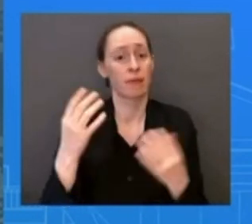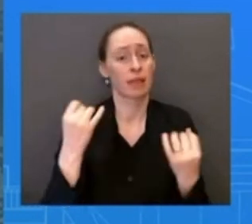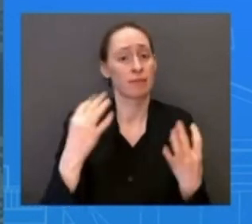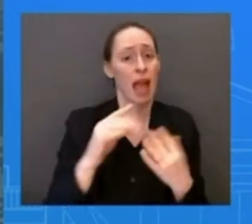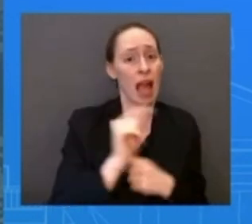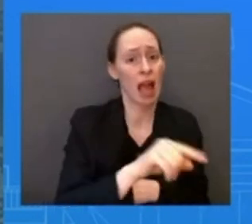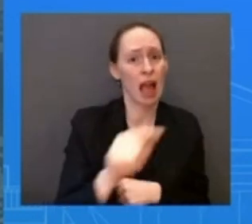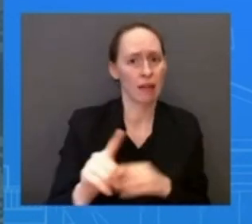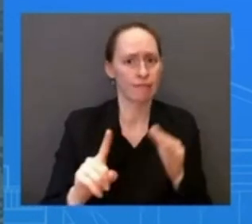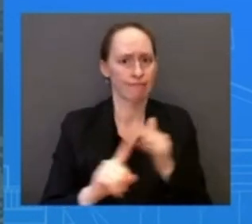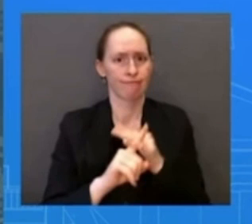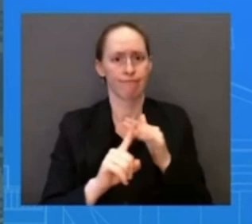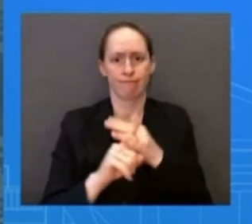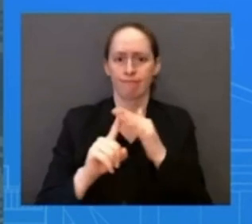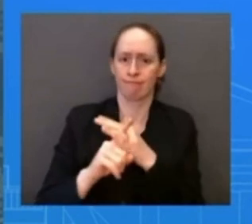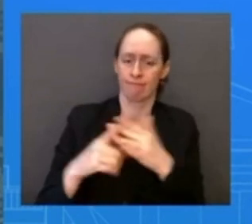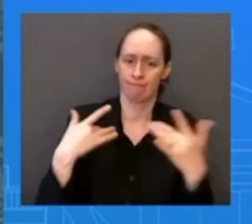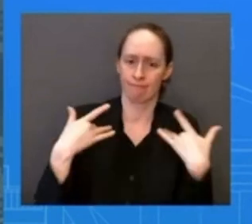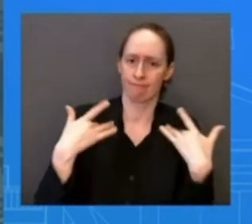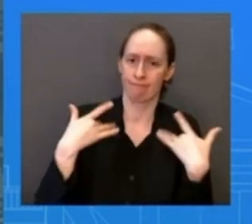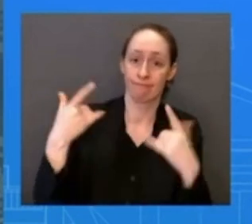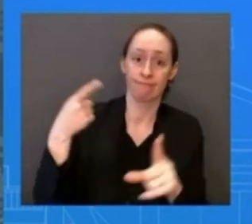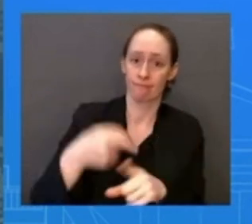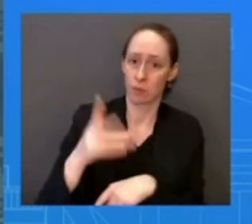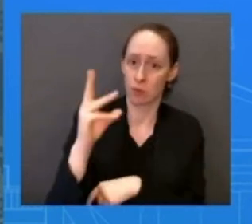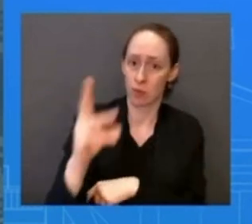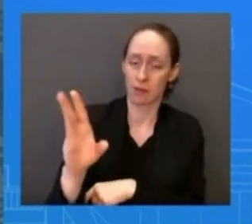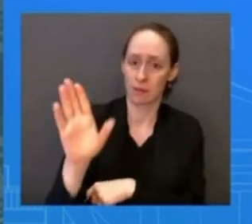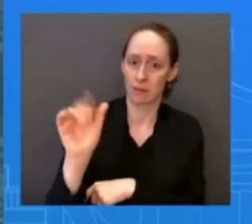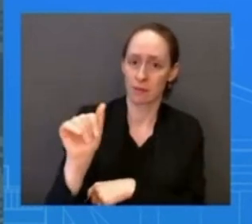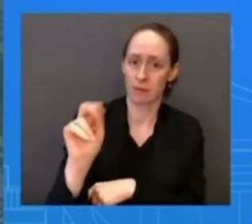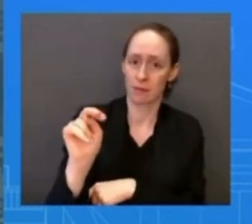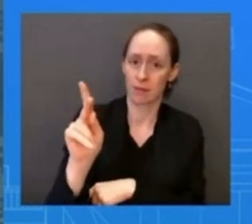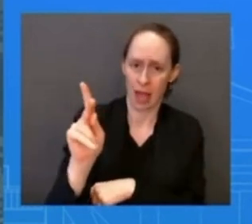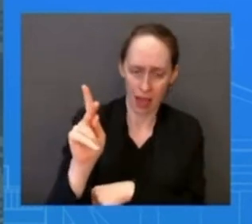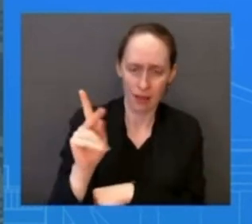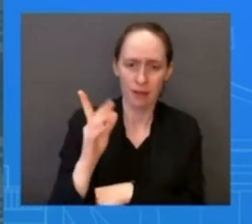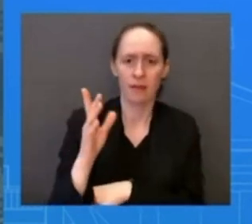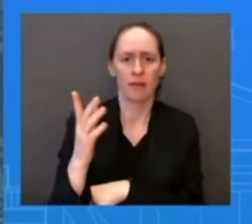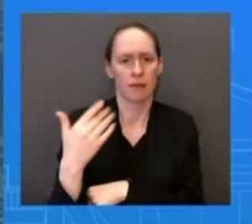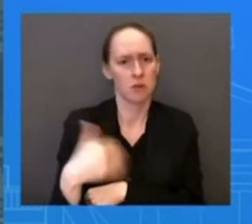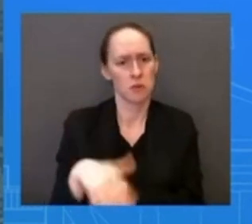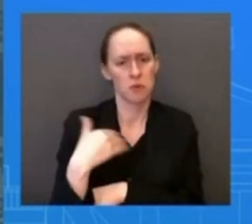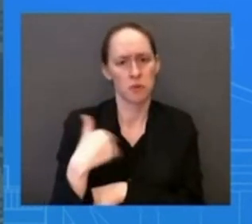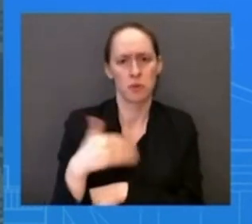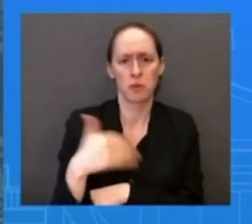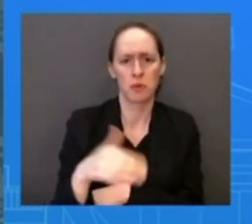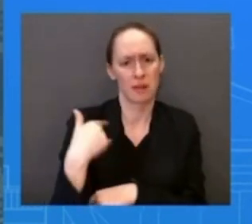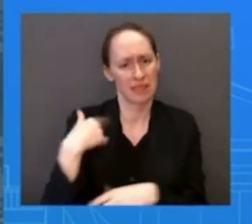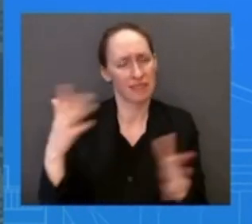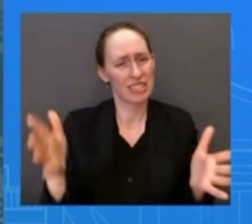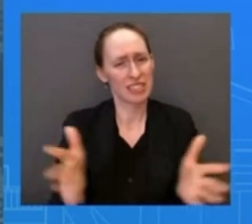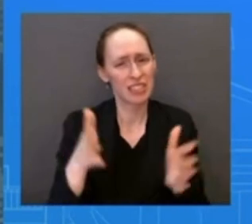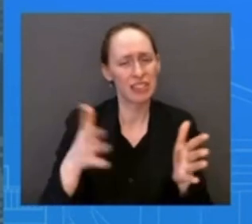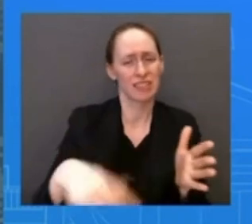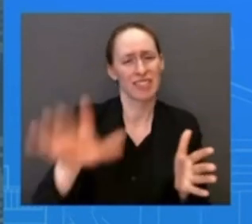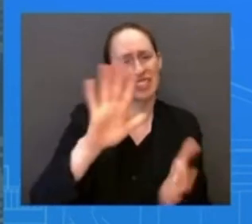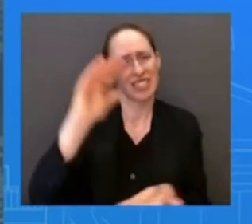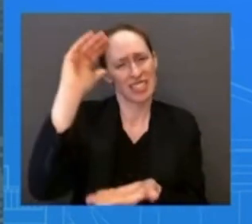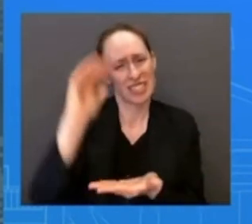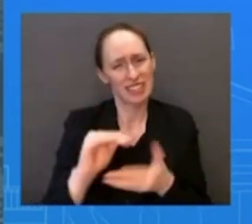concerned by the ongoing violence. We urge Israel and Palestinian authority to protect against further loss of civilian life.